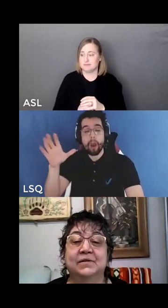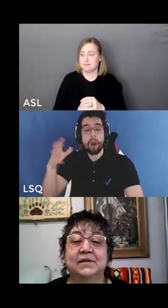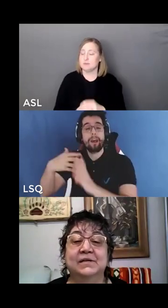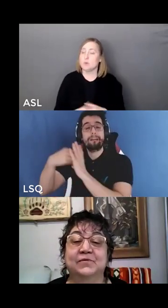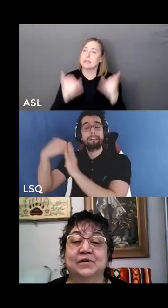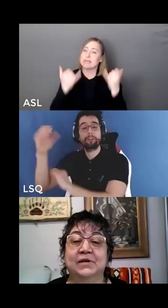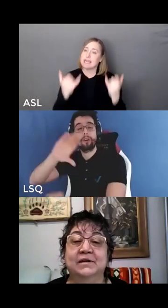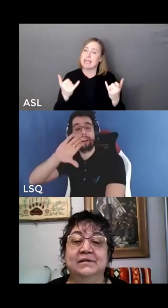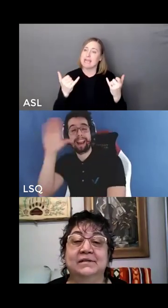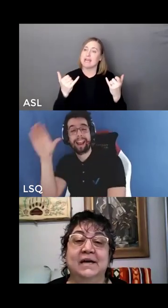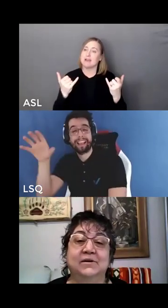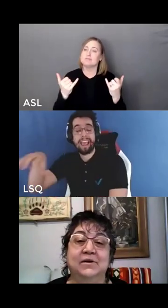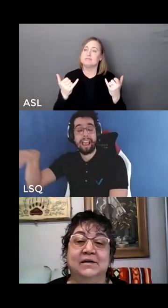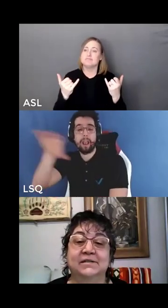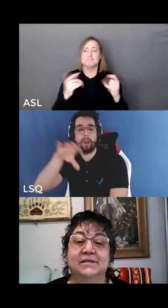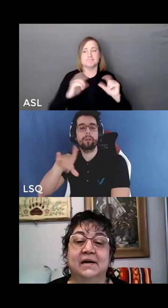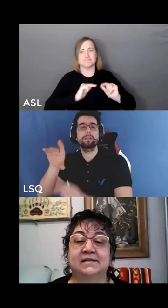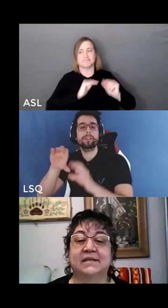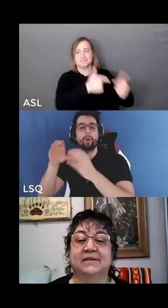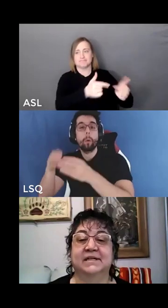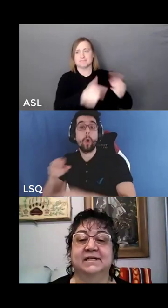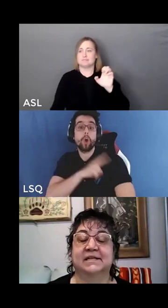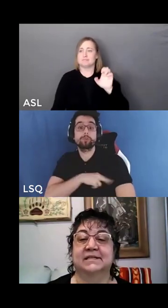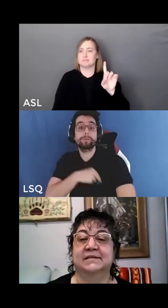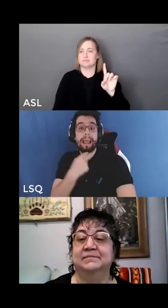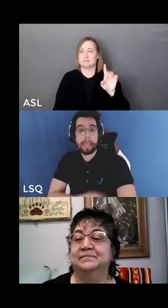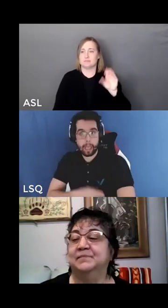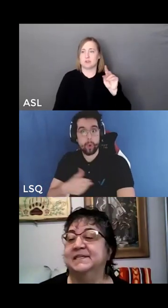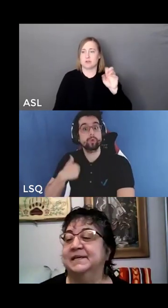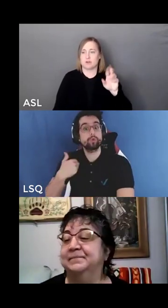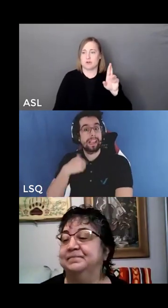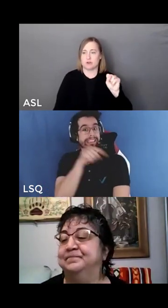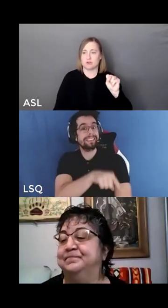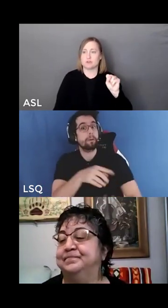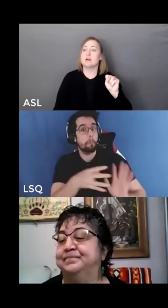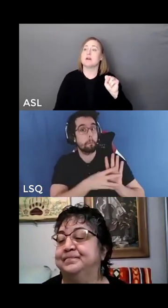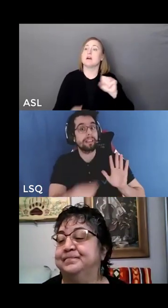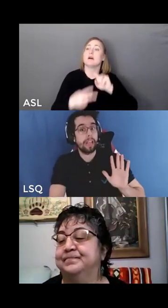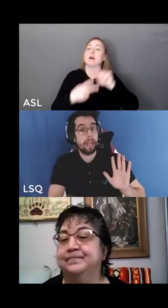like to turn things over to Ed Connors and Stephanie Nixon. Merci.